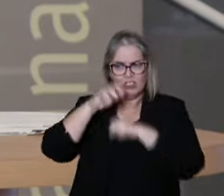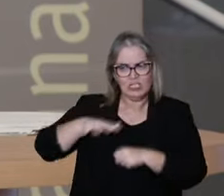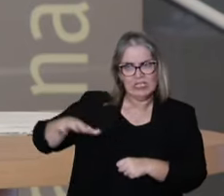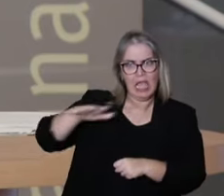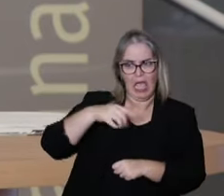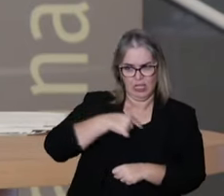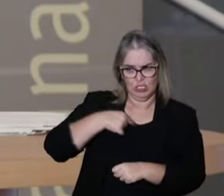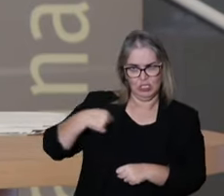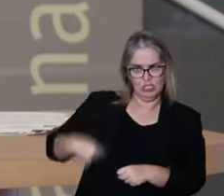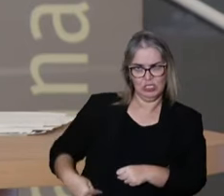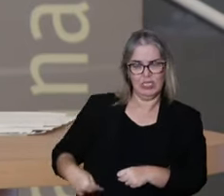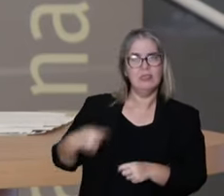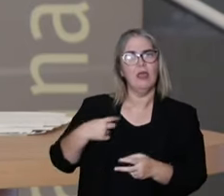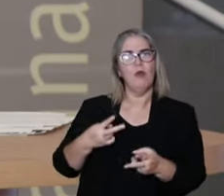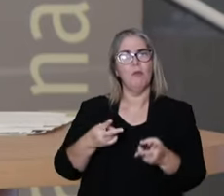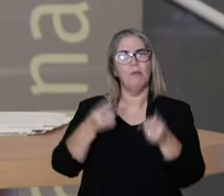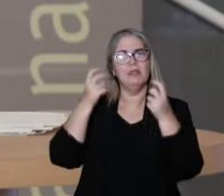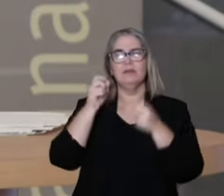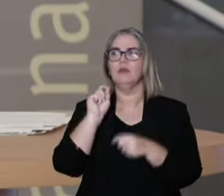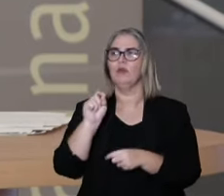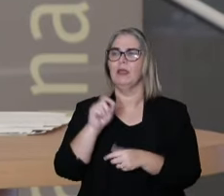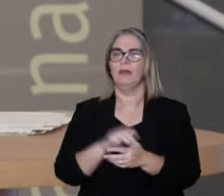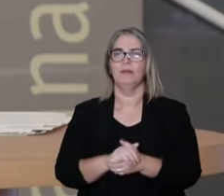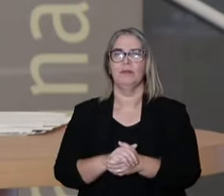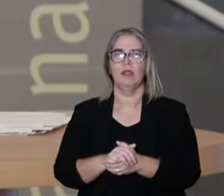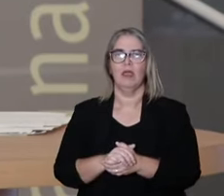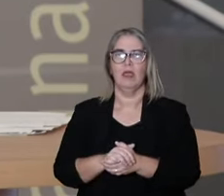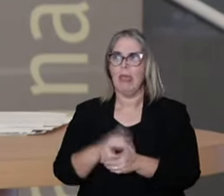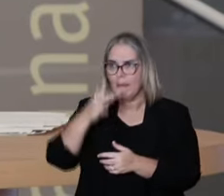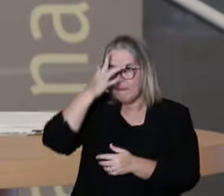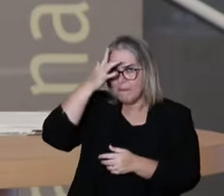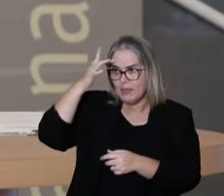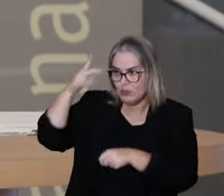I've had some learnings in Chinese medicine with immigrants.